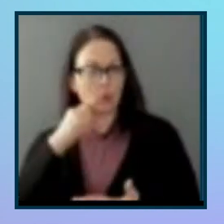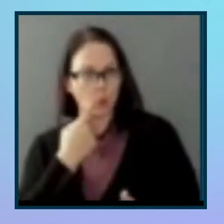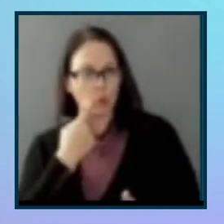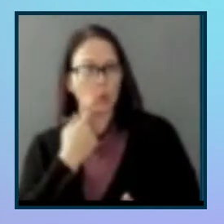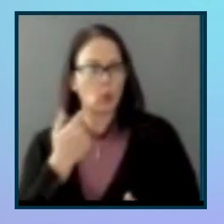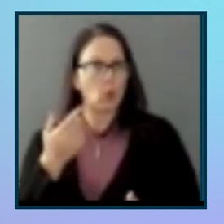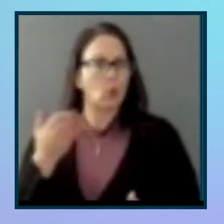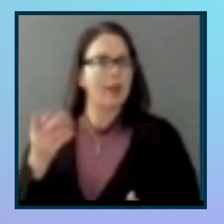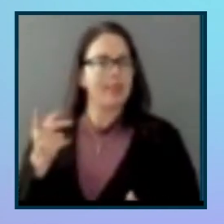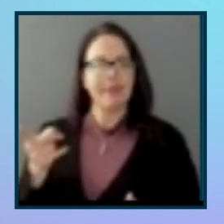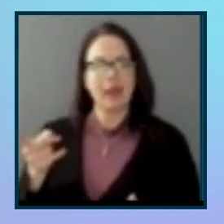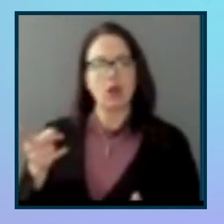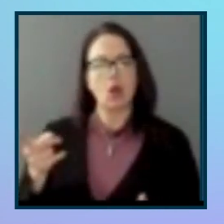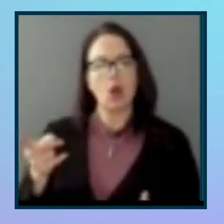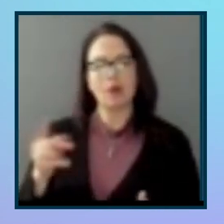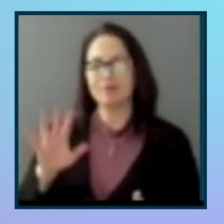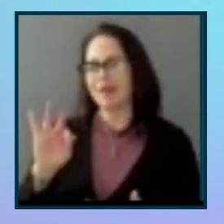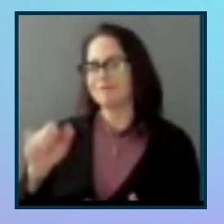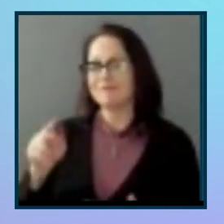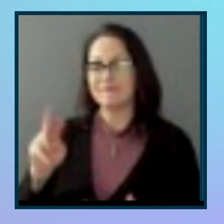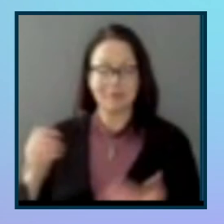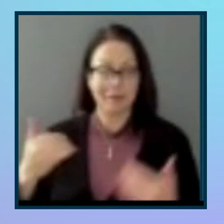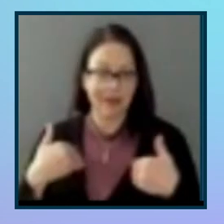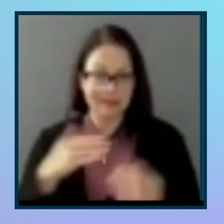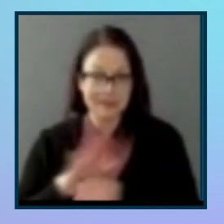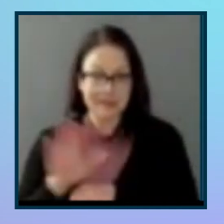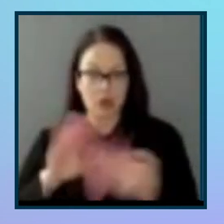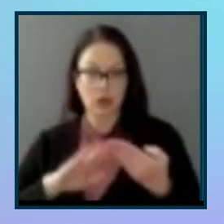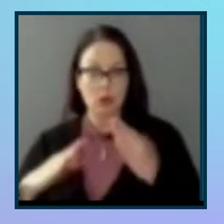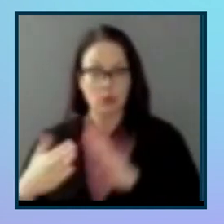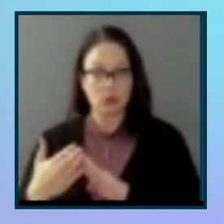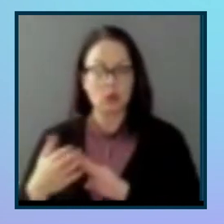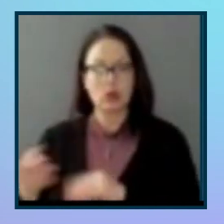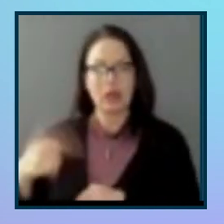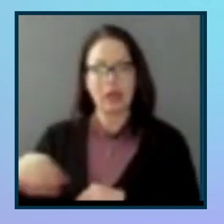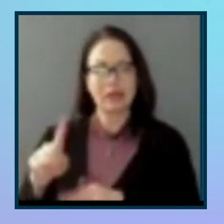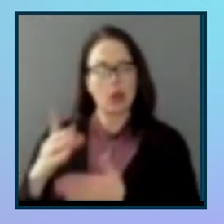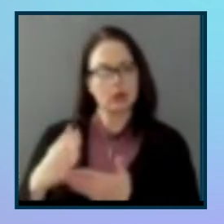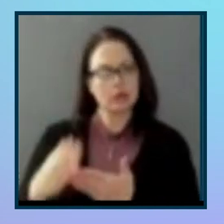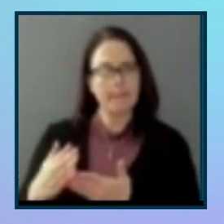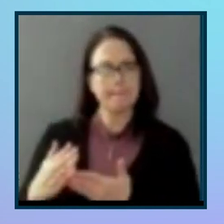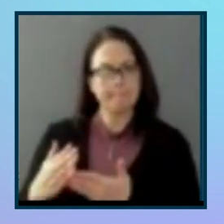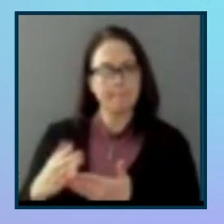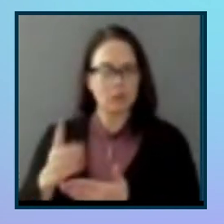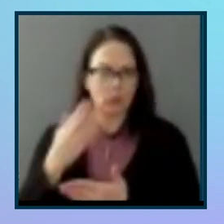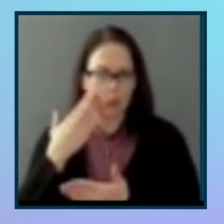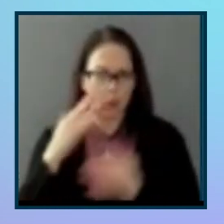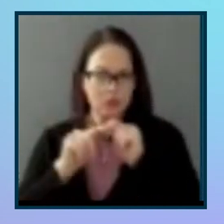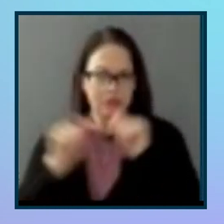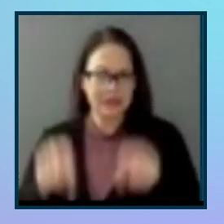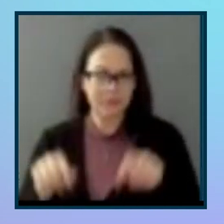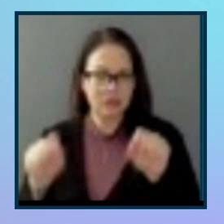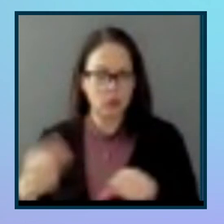are, because Figma has a whole Figma community. And there are some, you know, templates that you can use